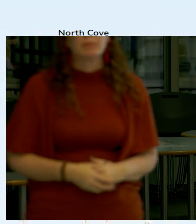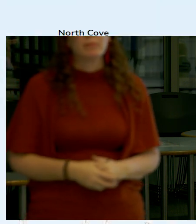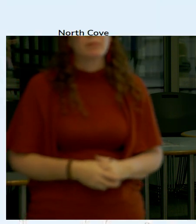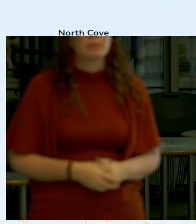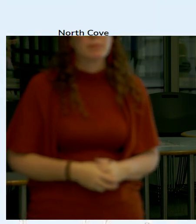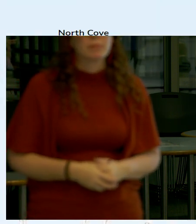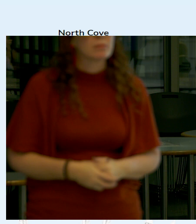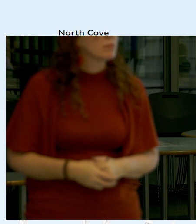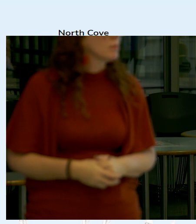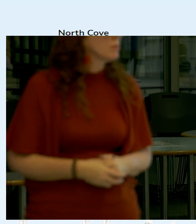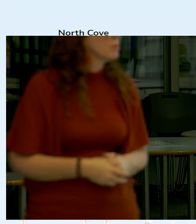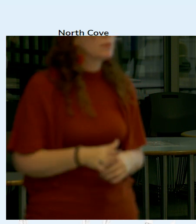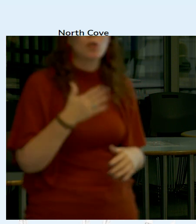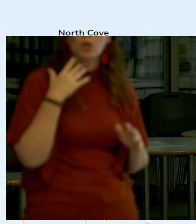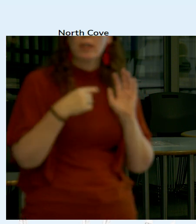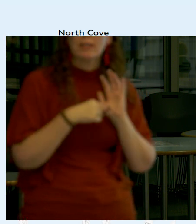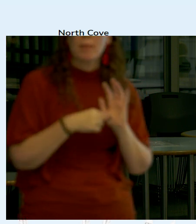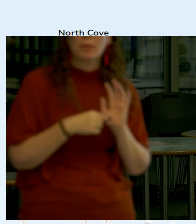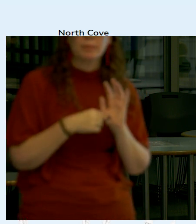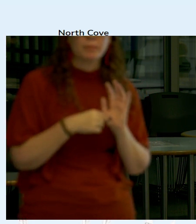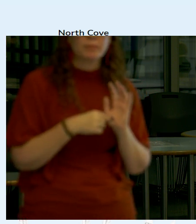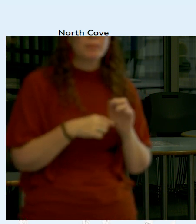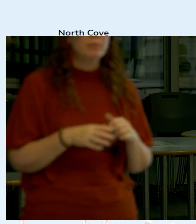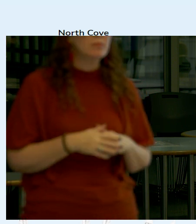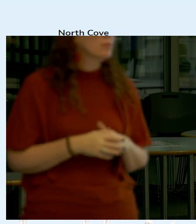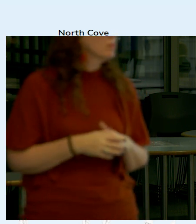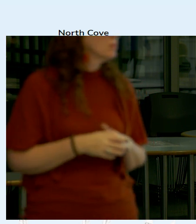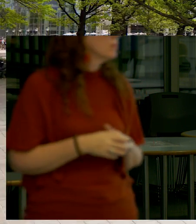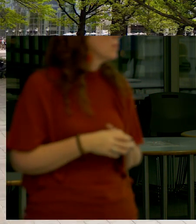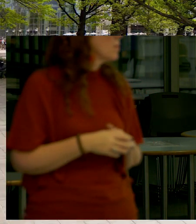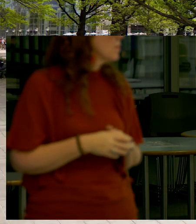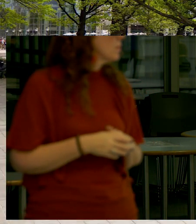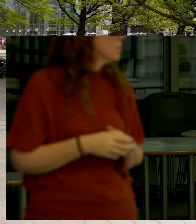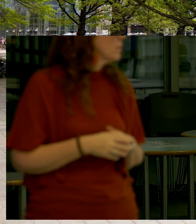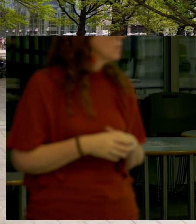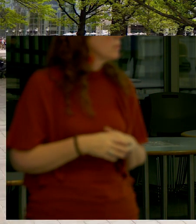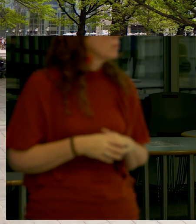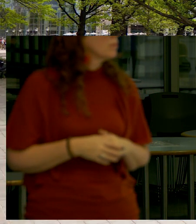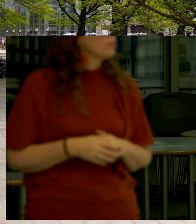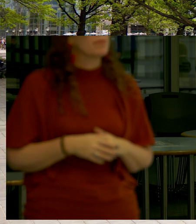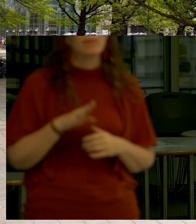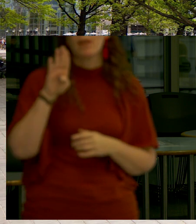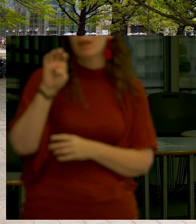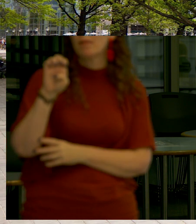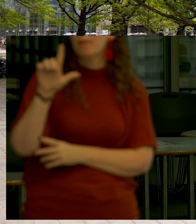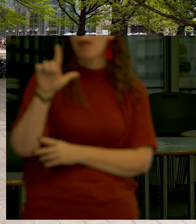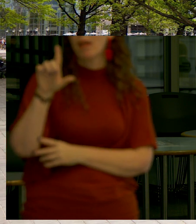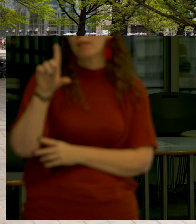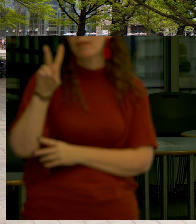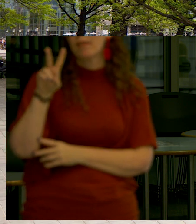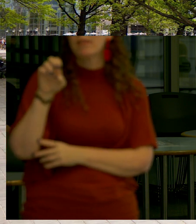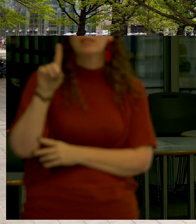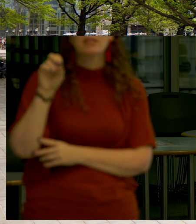so let's talk about this this is a good example as we turn Vessi and go into Belvedere Plaza this is Belvedere Plaza right